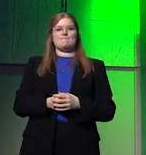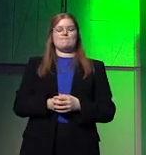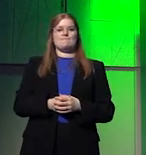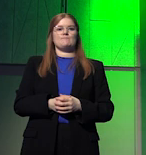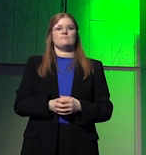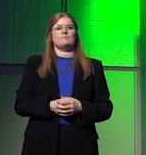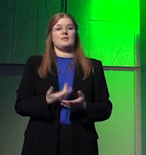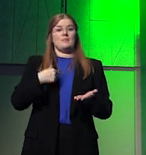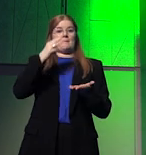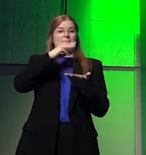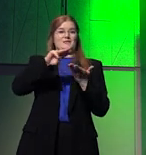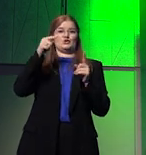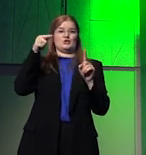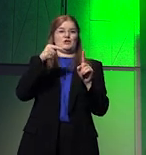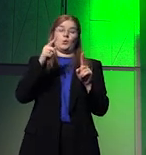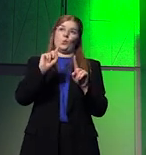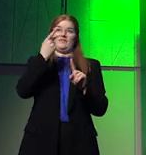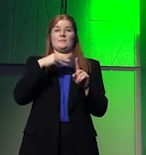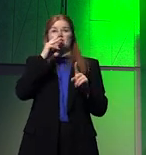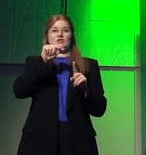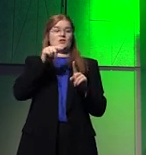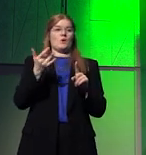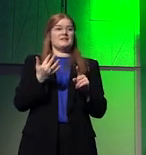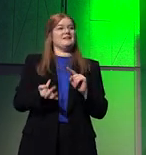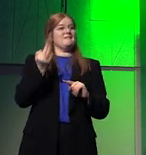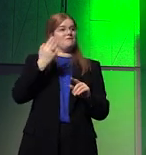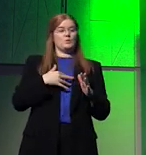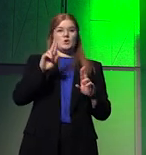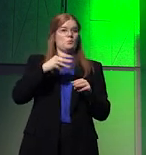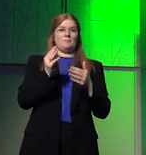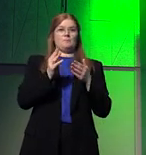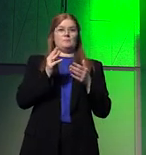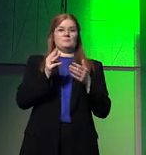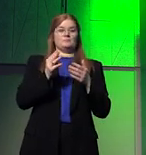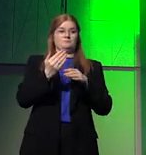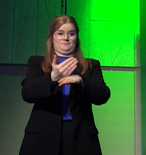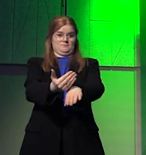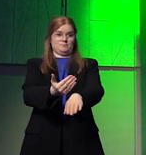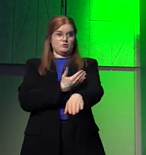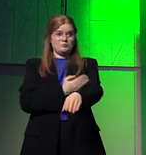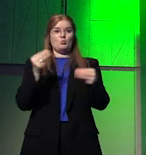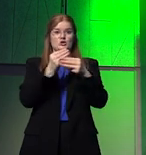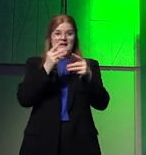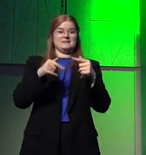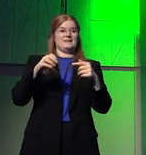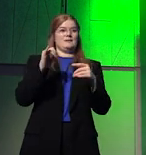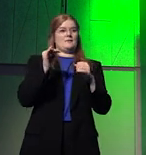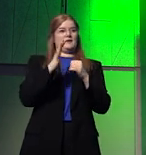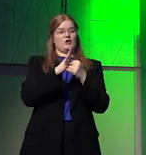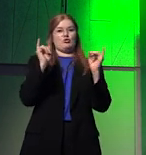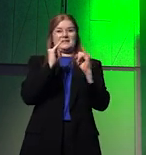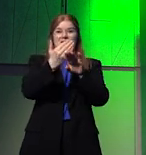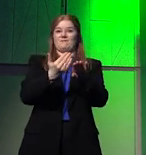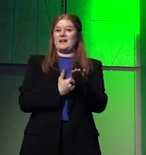The message here, or at least one of them, is that if we fail to act comprehensively on the climate and ecological crisis quickly,